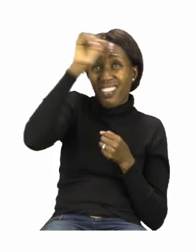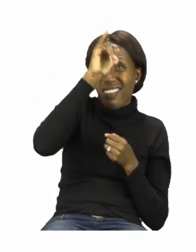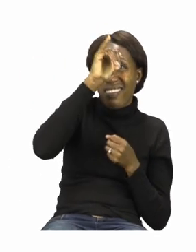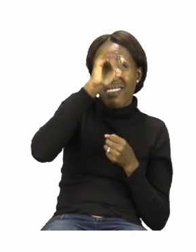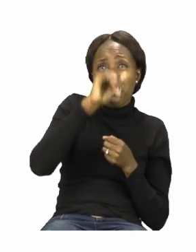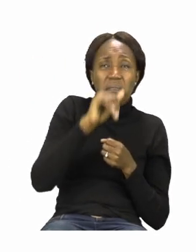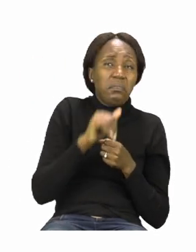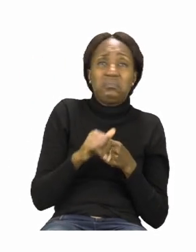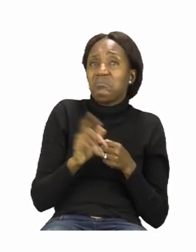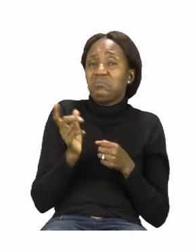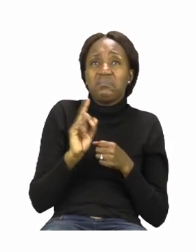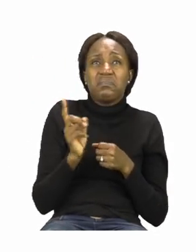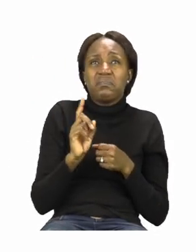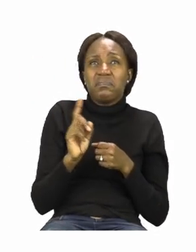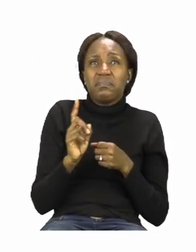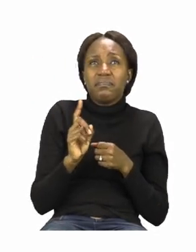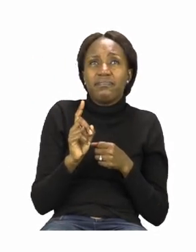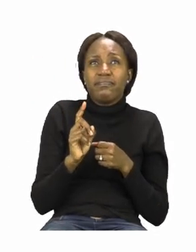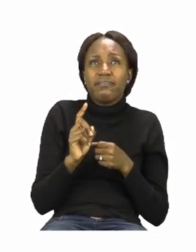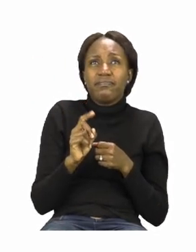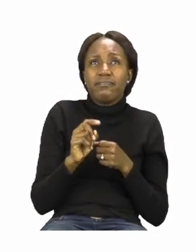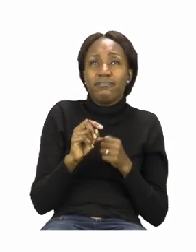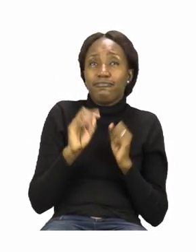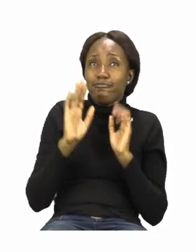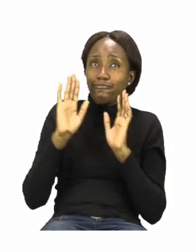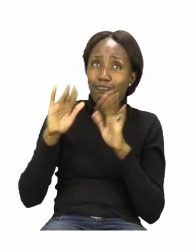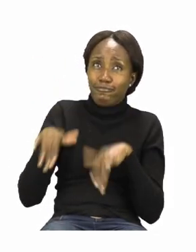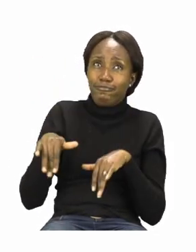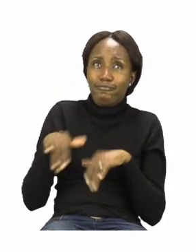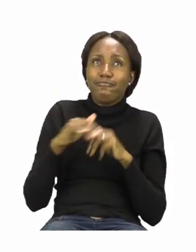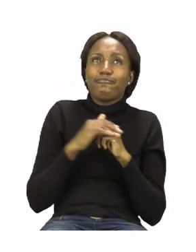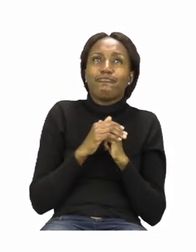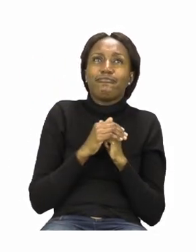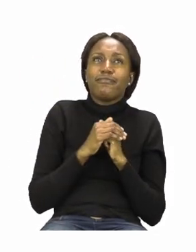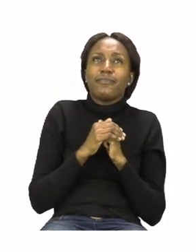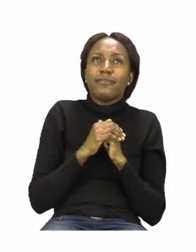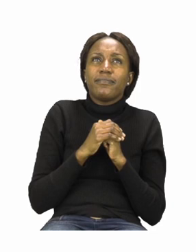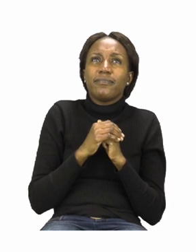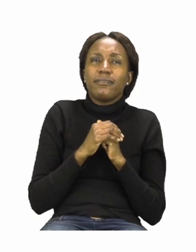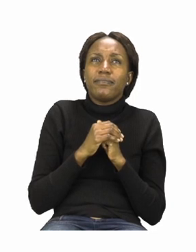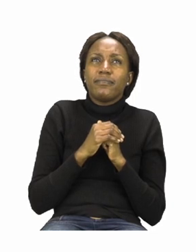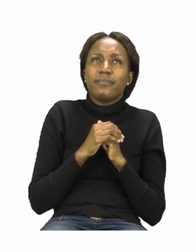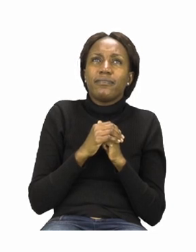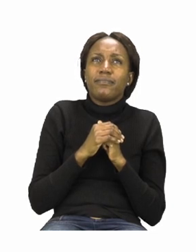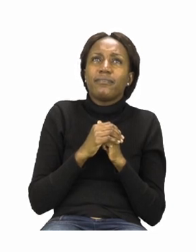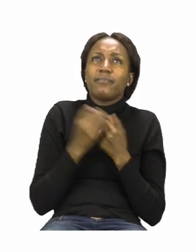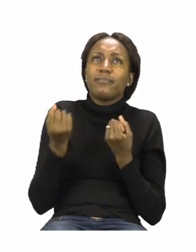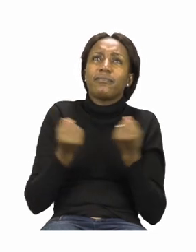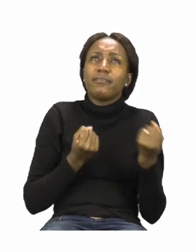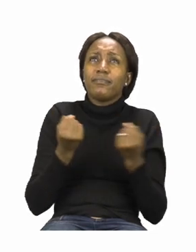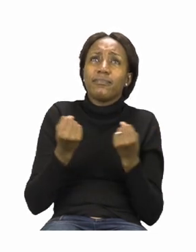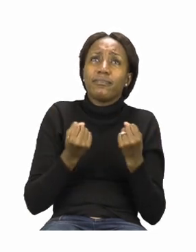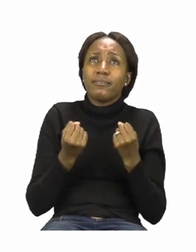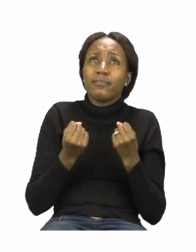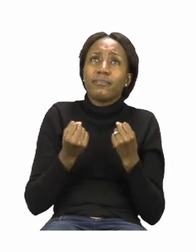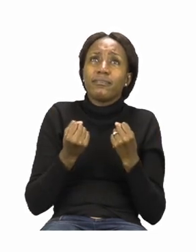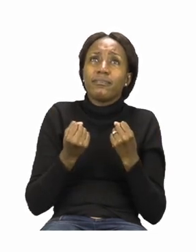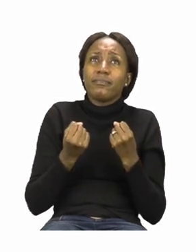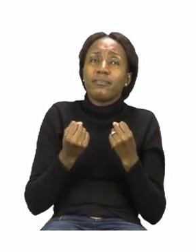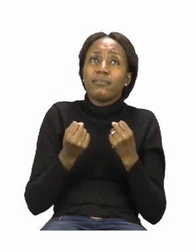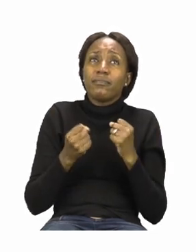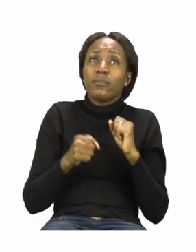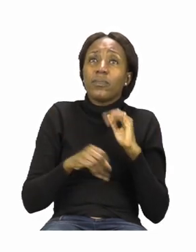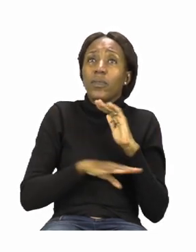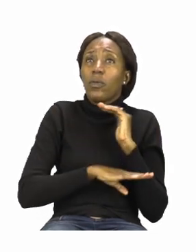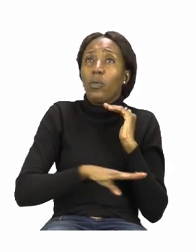No. So we are going to leave that first word box out. Does the car move on land?